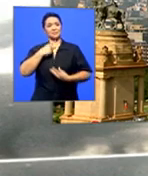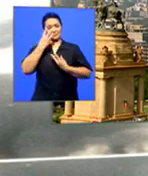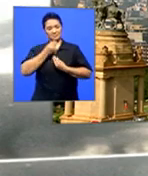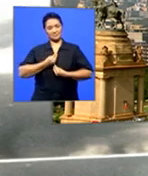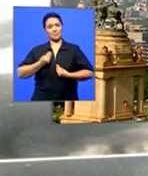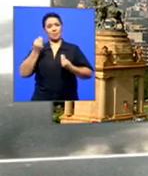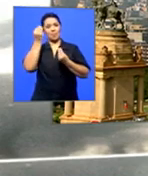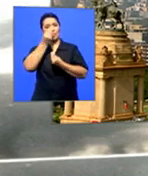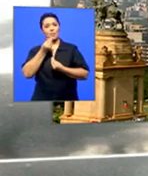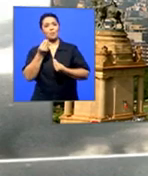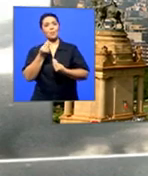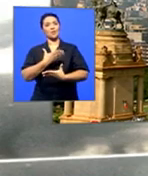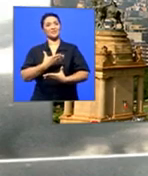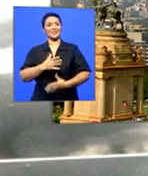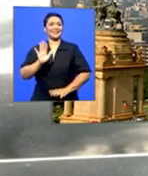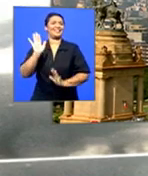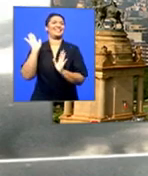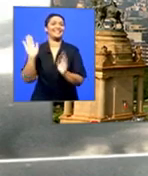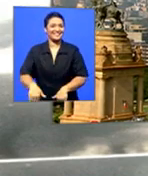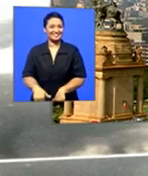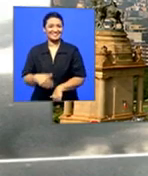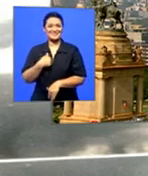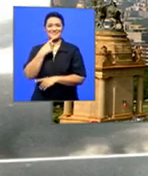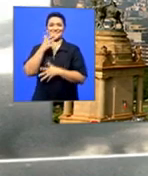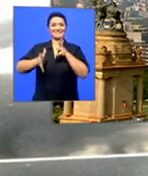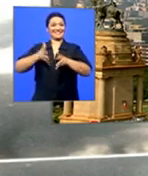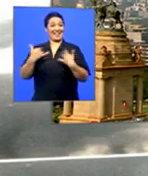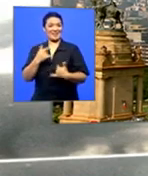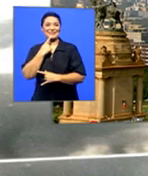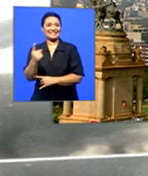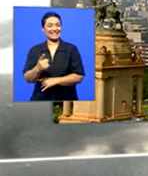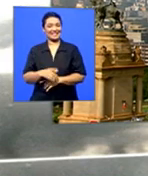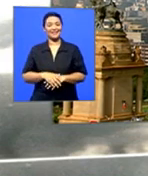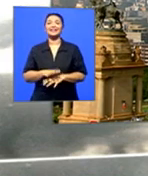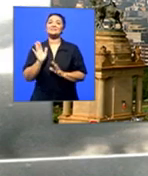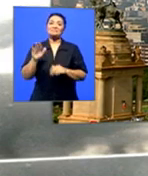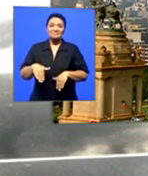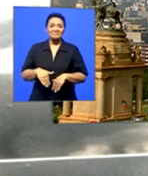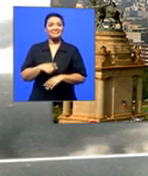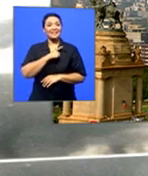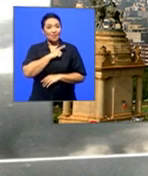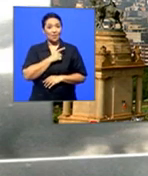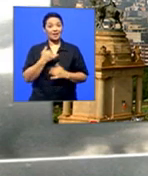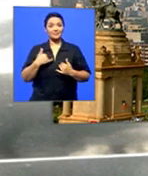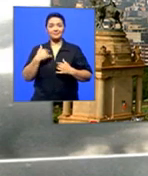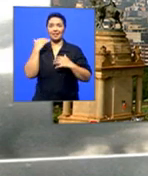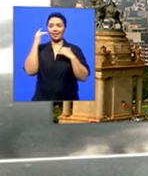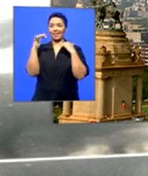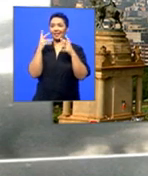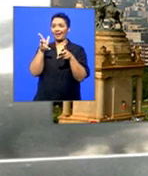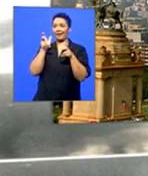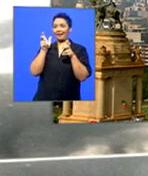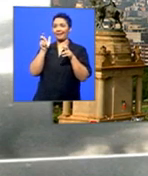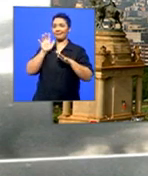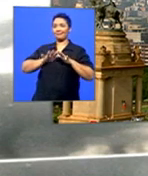This, I have forgotten it. Oh, my goodness. It's just as well, because you are having me in a trance.